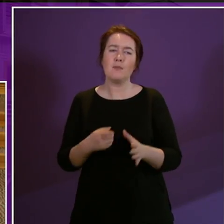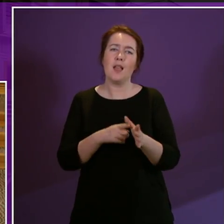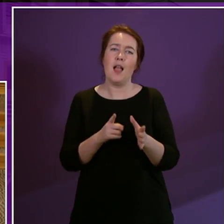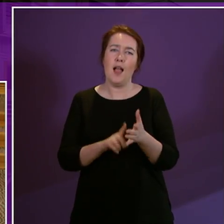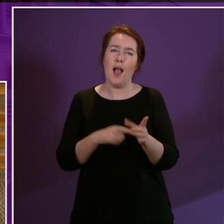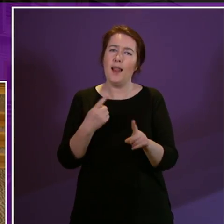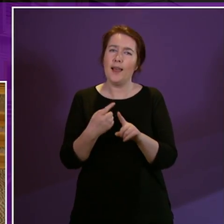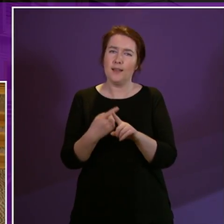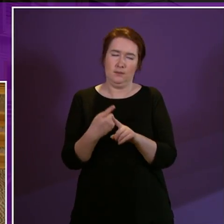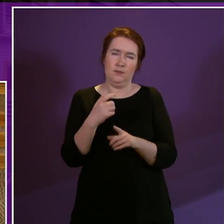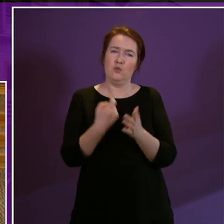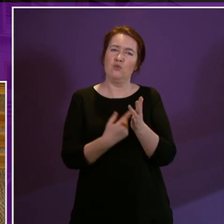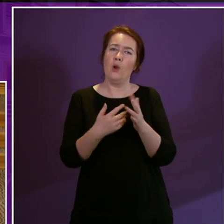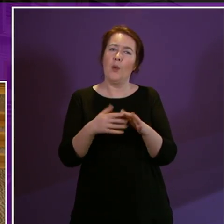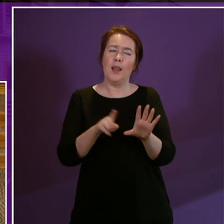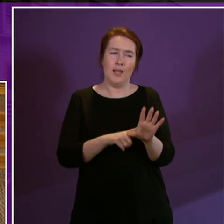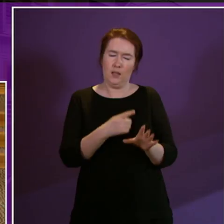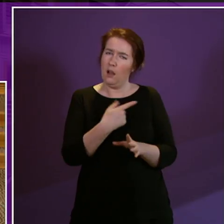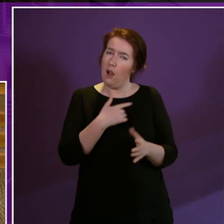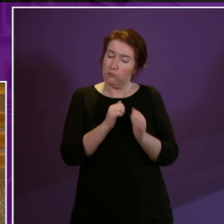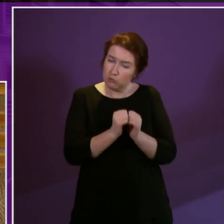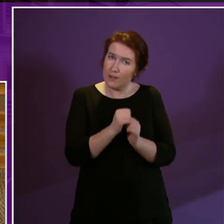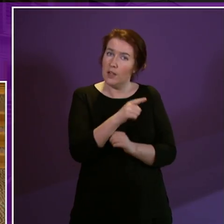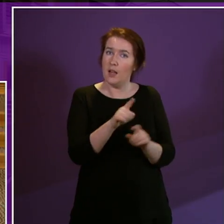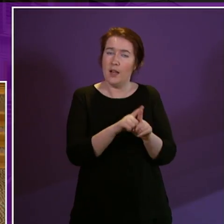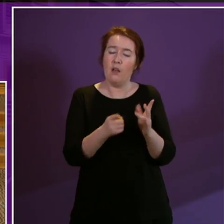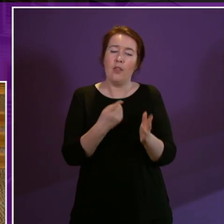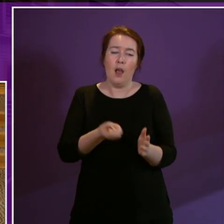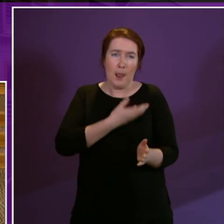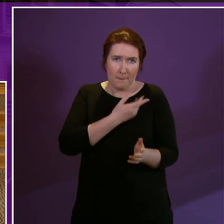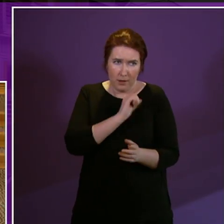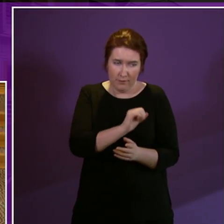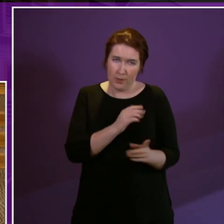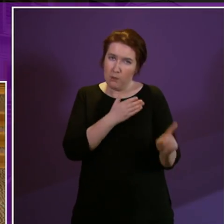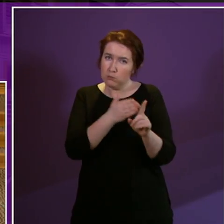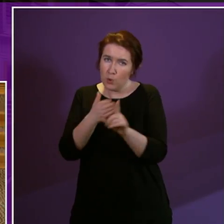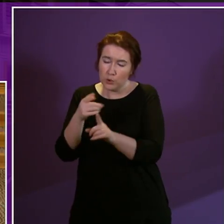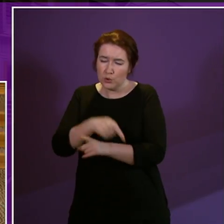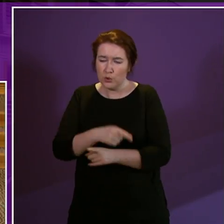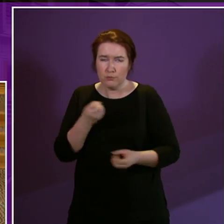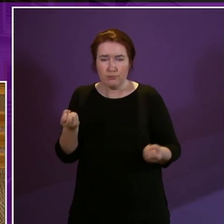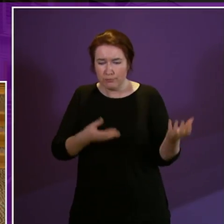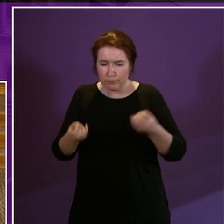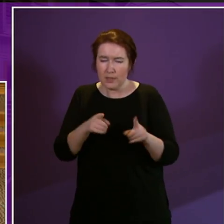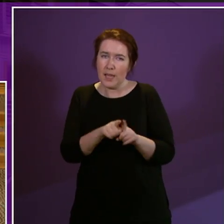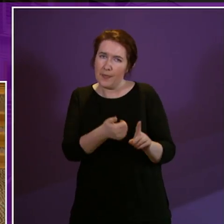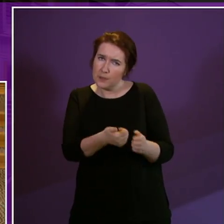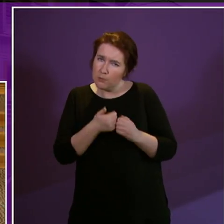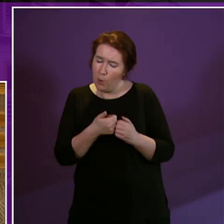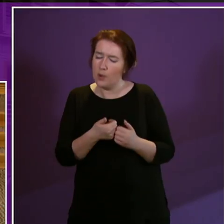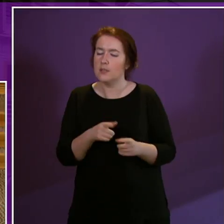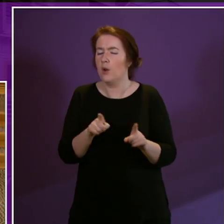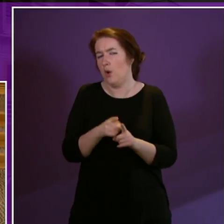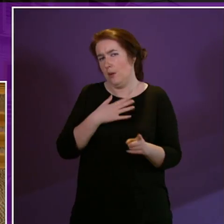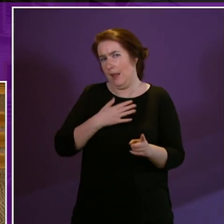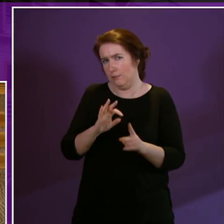I'm grateful to Alec and to Labour Benchies for their approach to this debate and for their support I